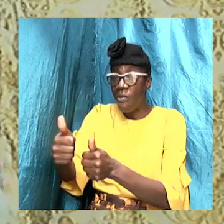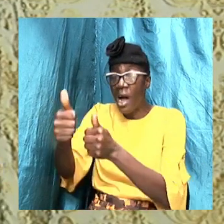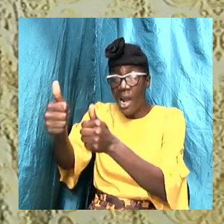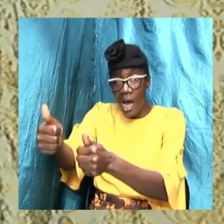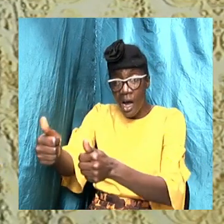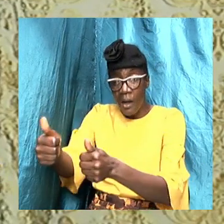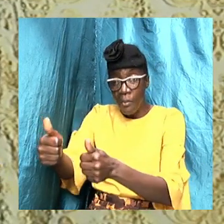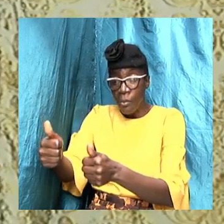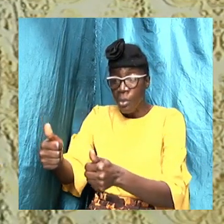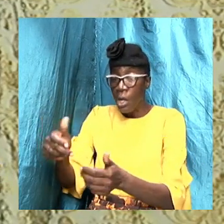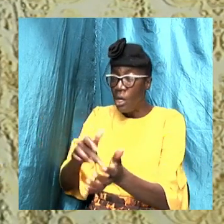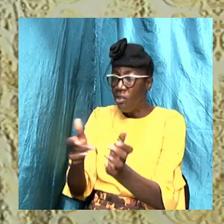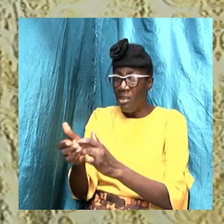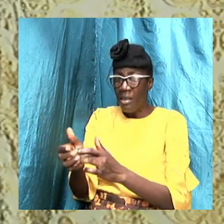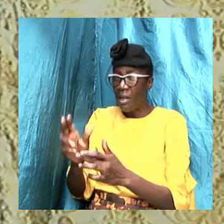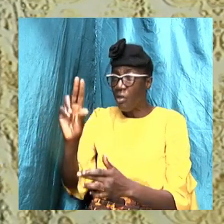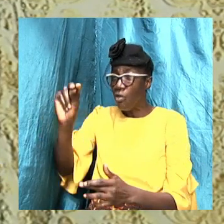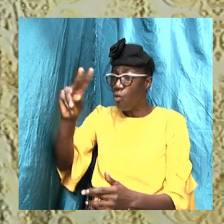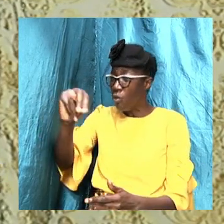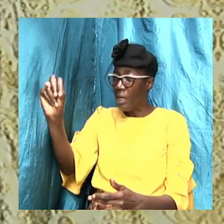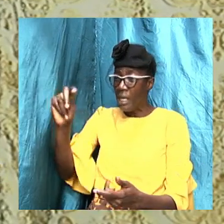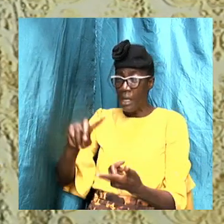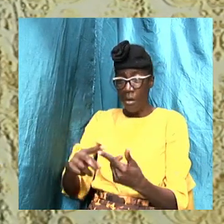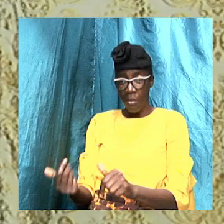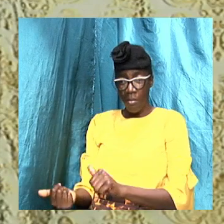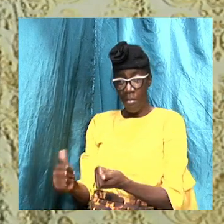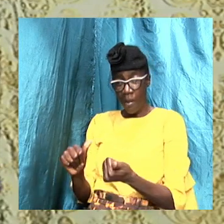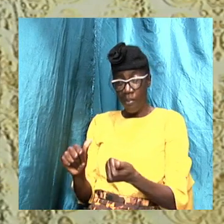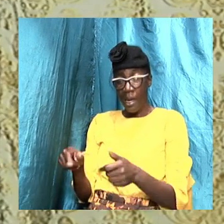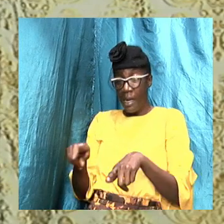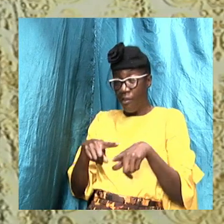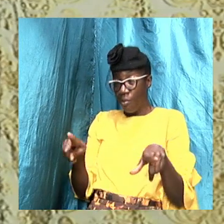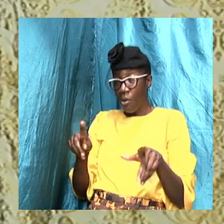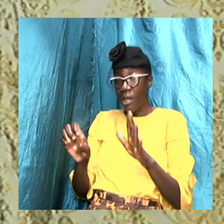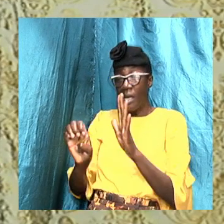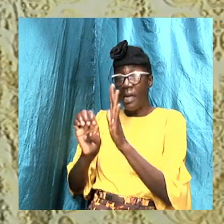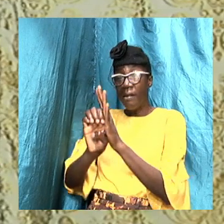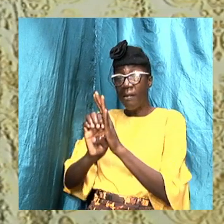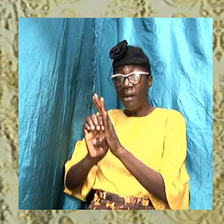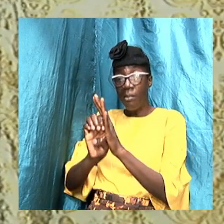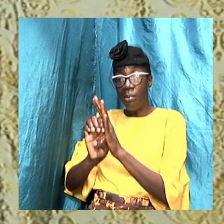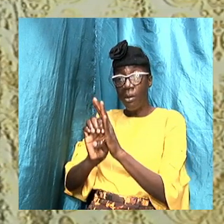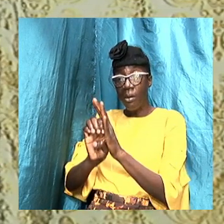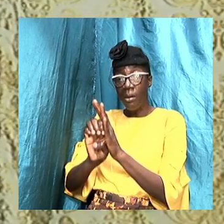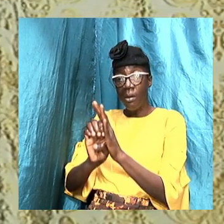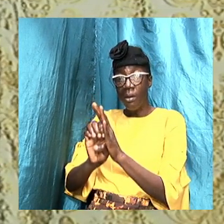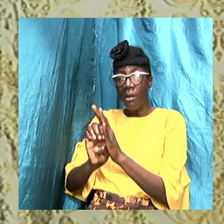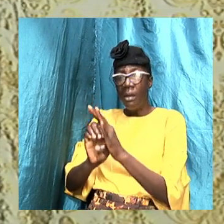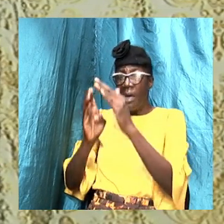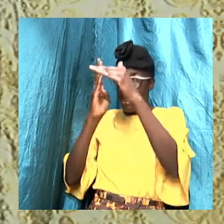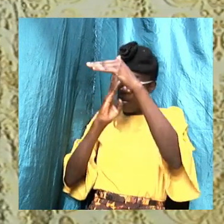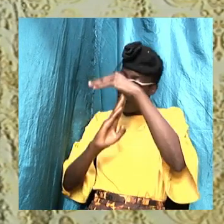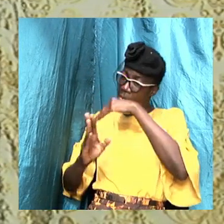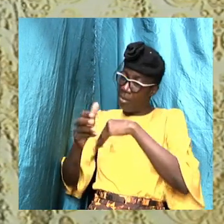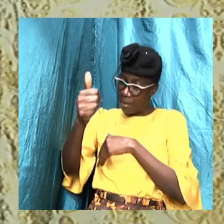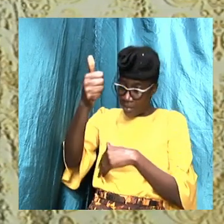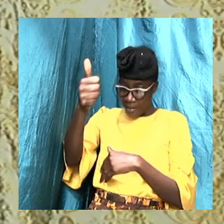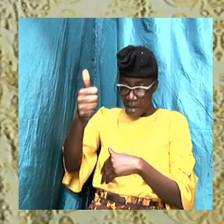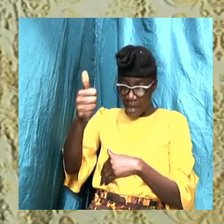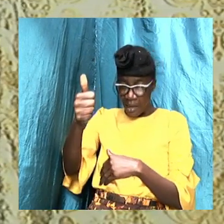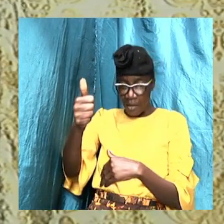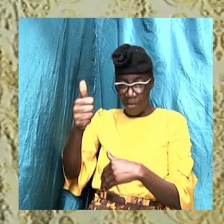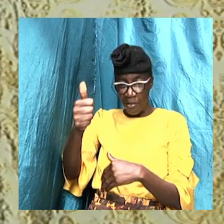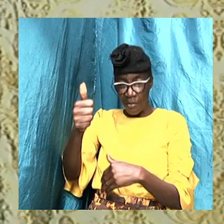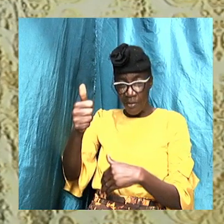was no need for him to be baptized. But it was an example for us and he humbled himself to